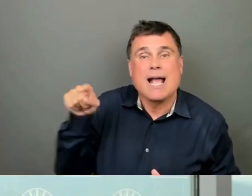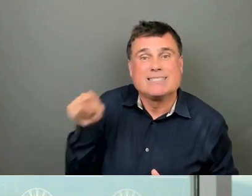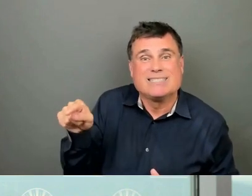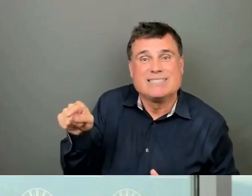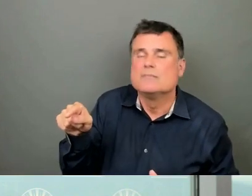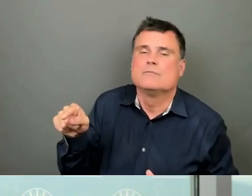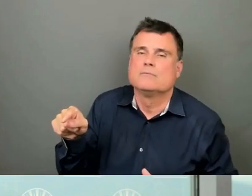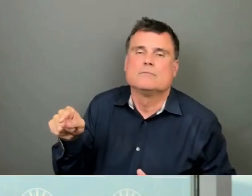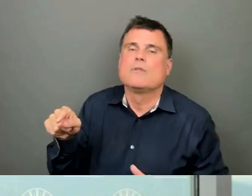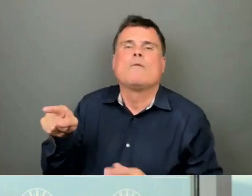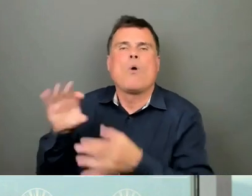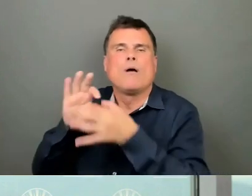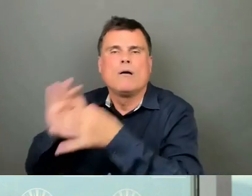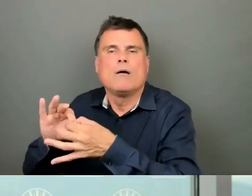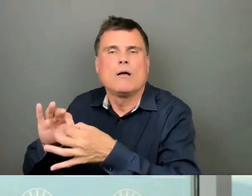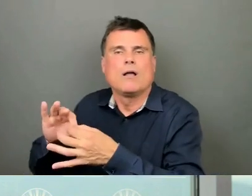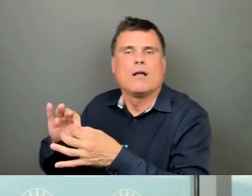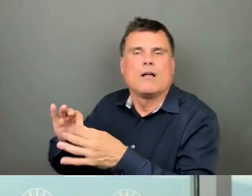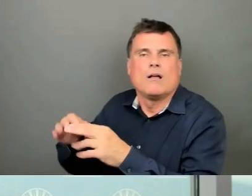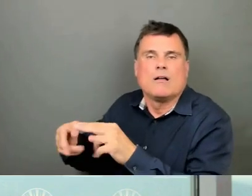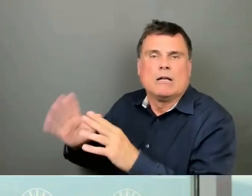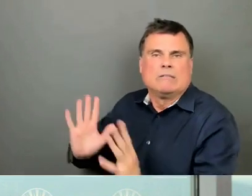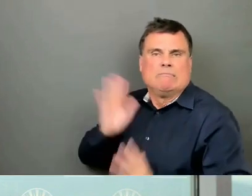properties as well as buildings.